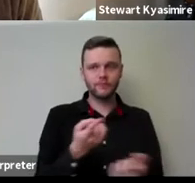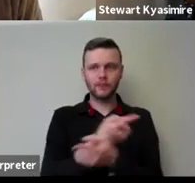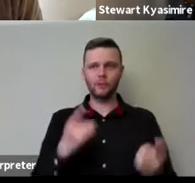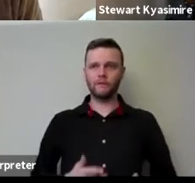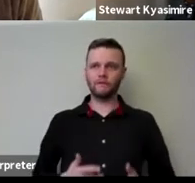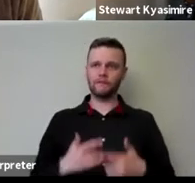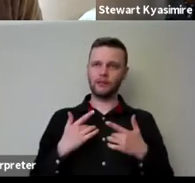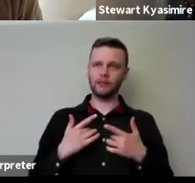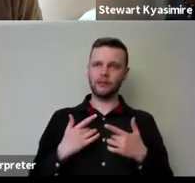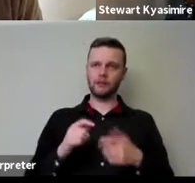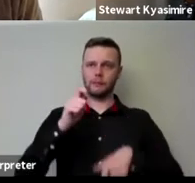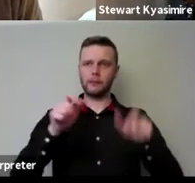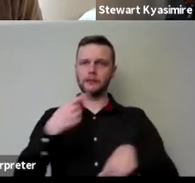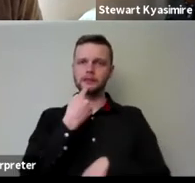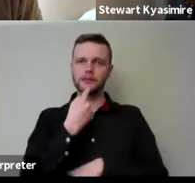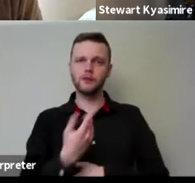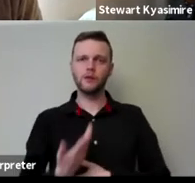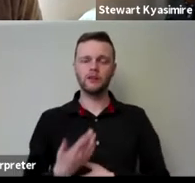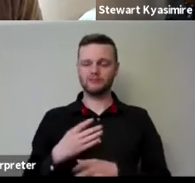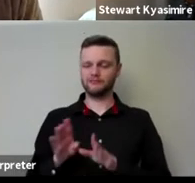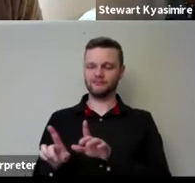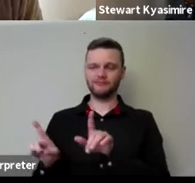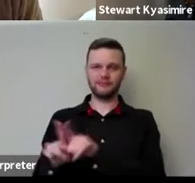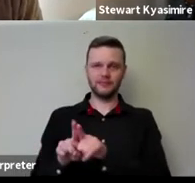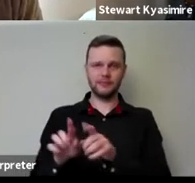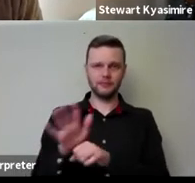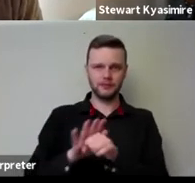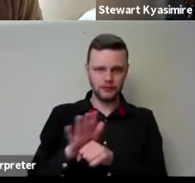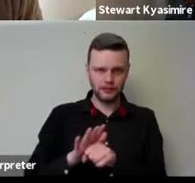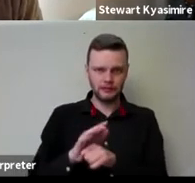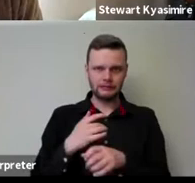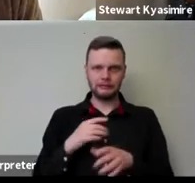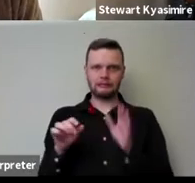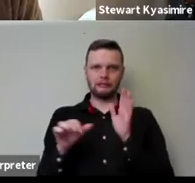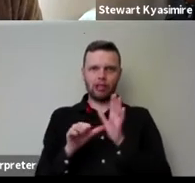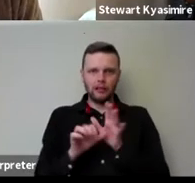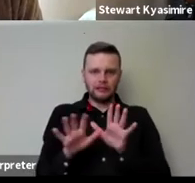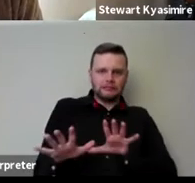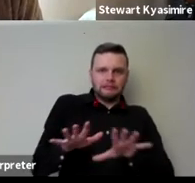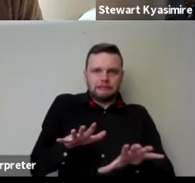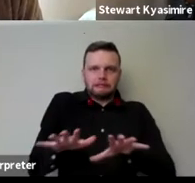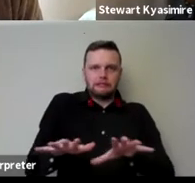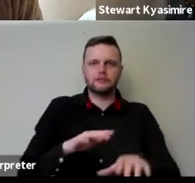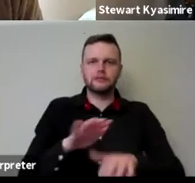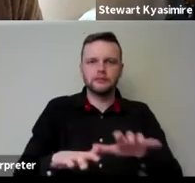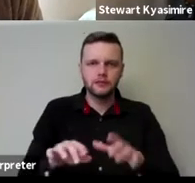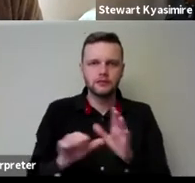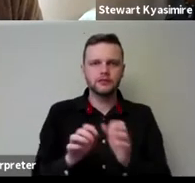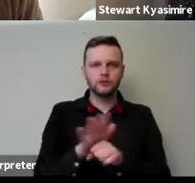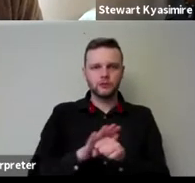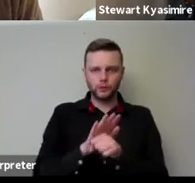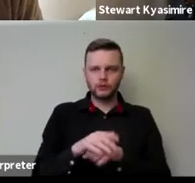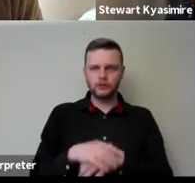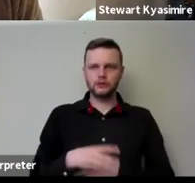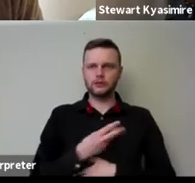extent people are in the same in in the same boat and it's you know it's a very kind of precarious kind of infrastructure and and and in which a lot of people are really are really